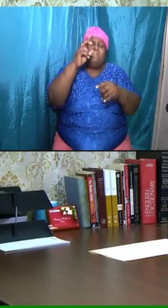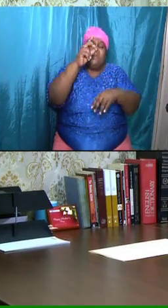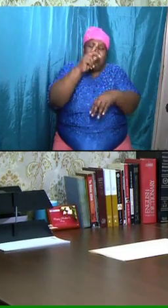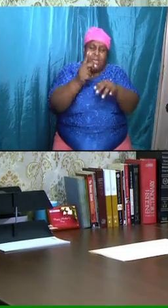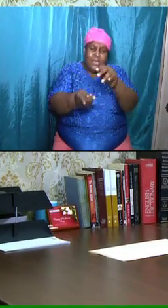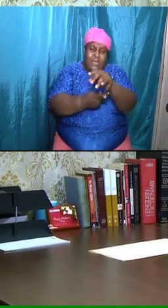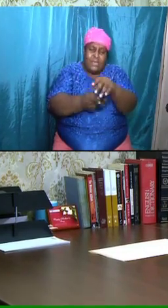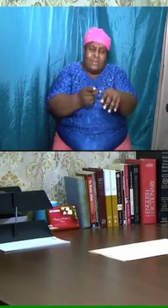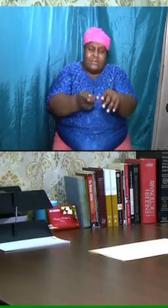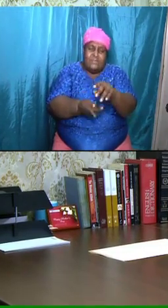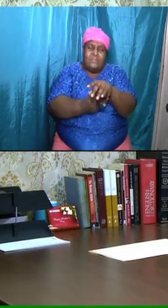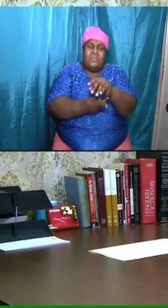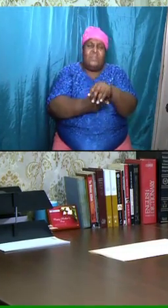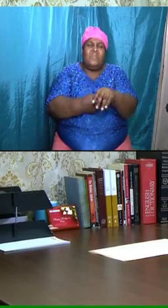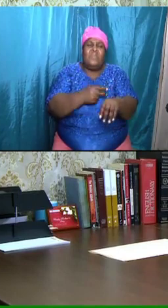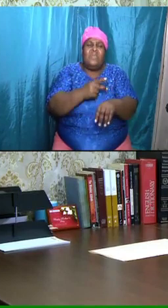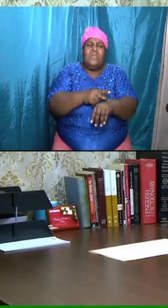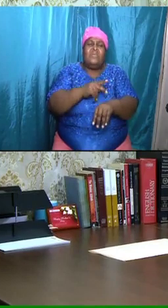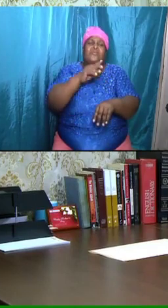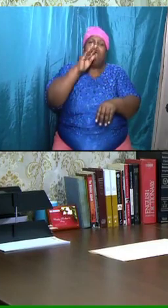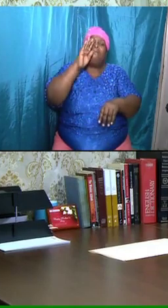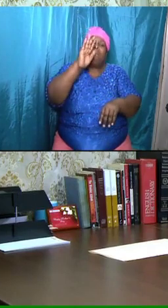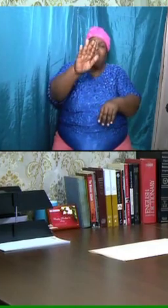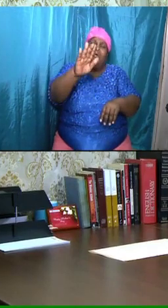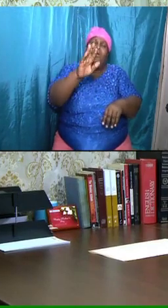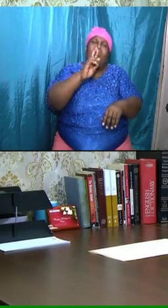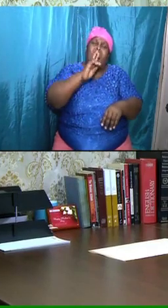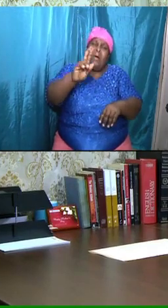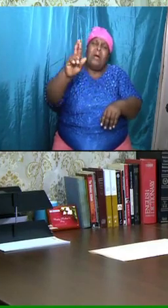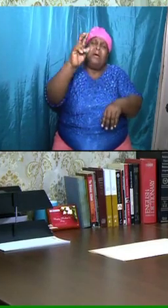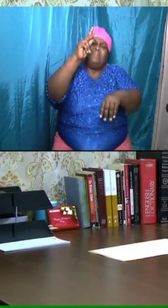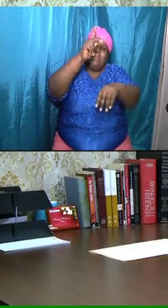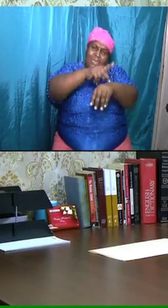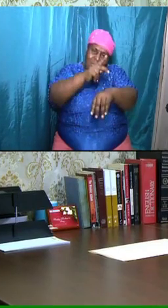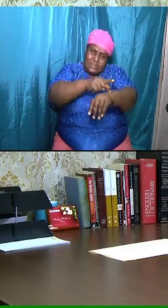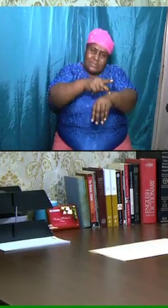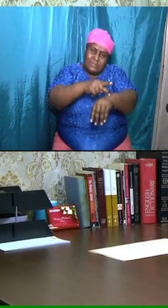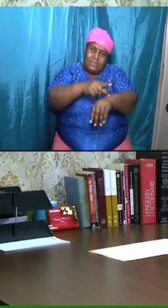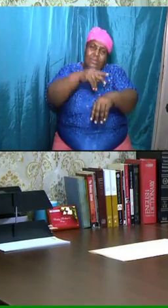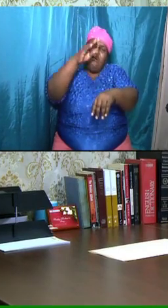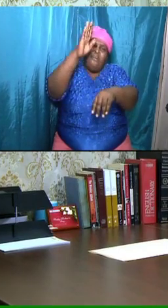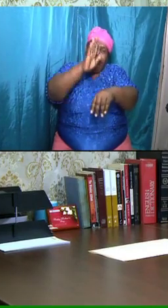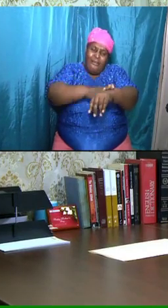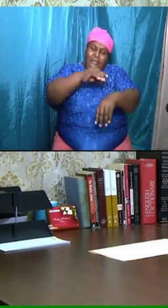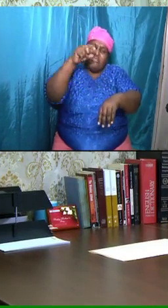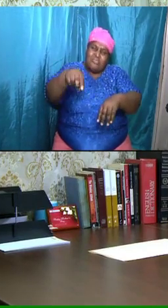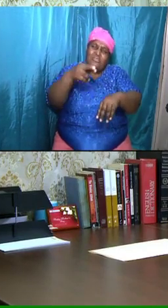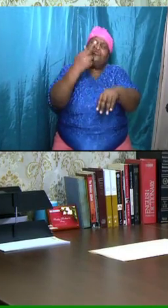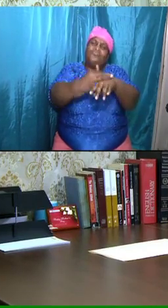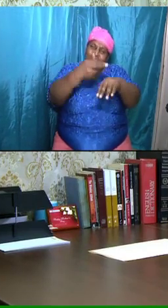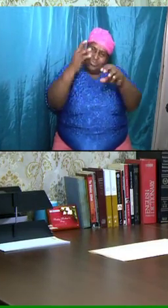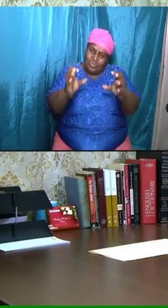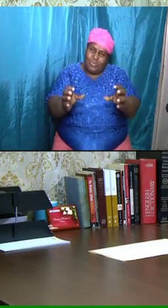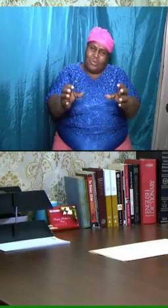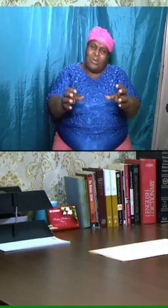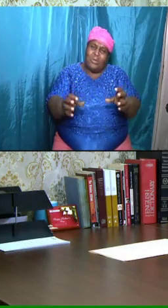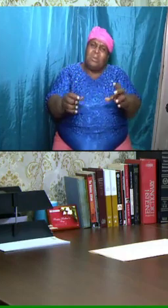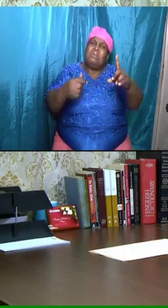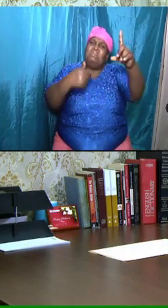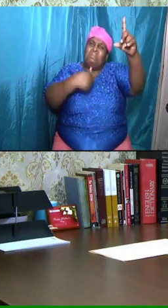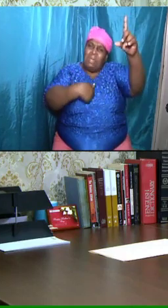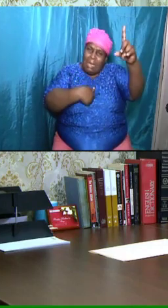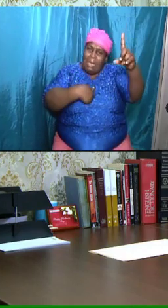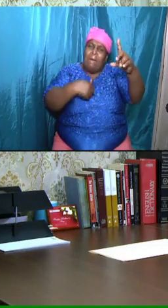thee, that thou art Peter, and upon this rock I